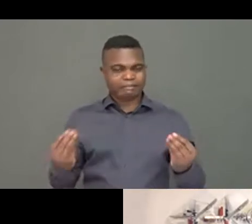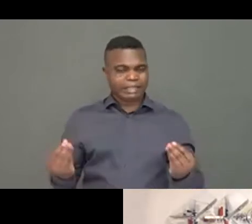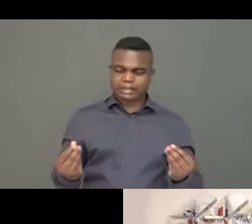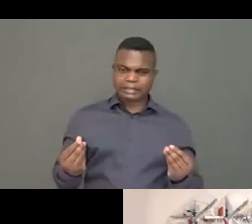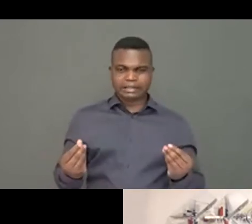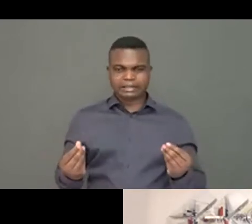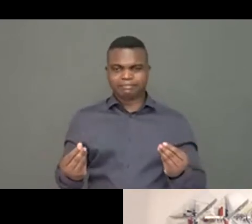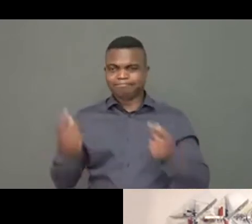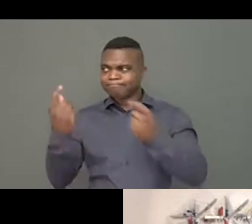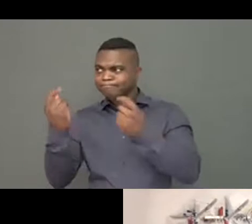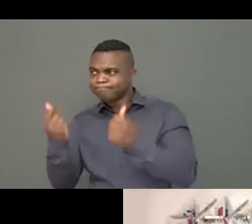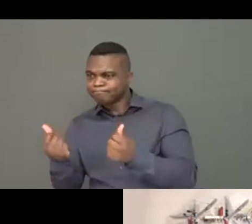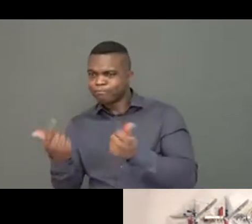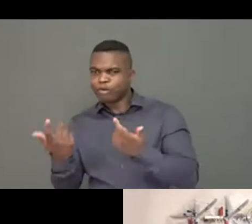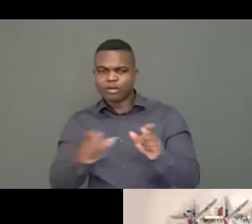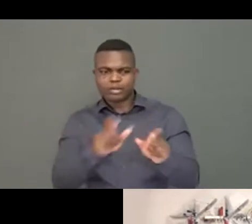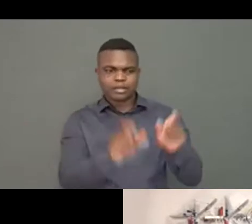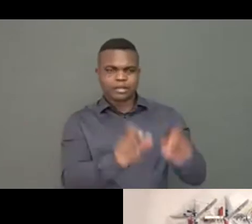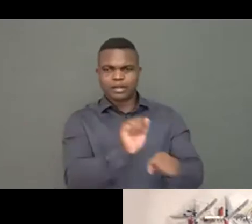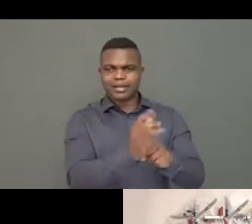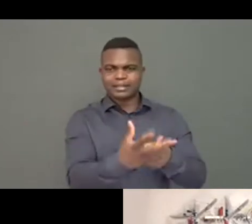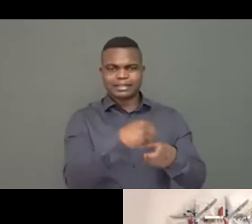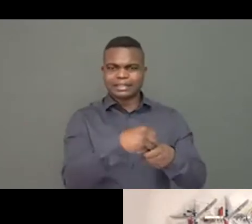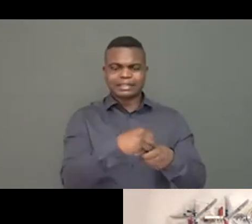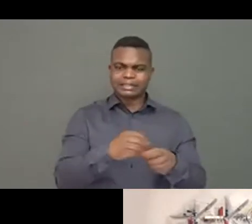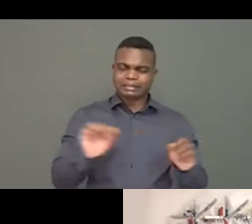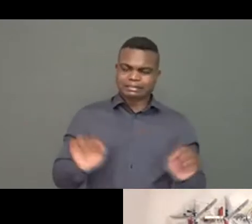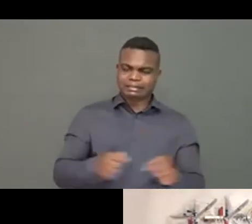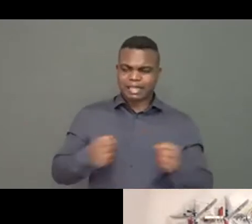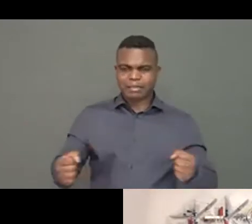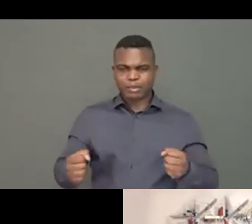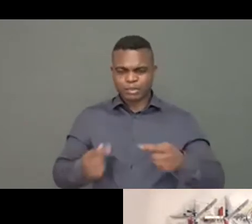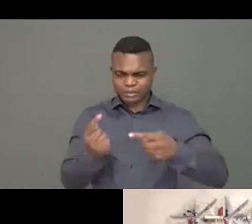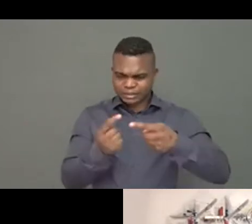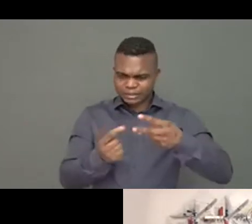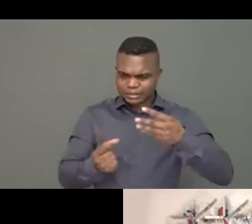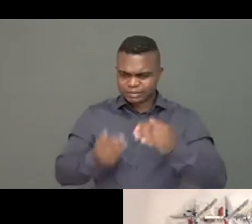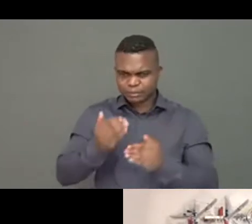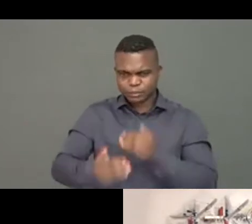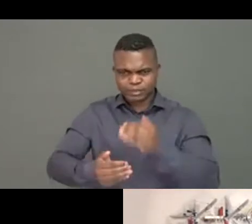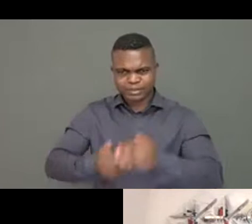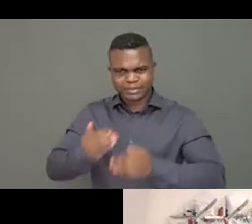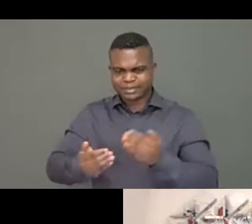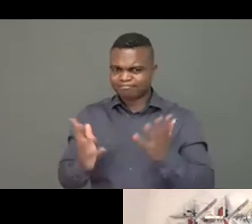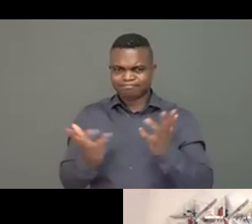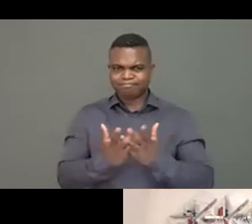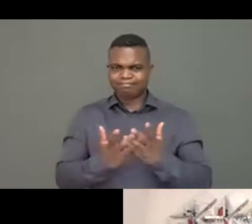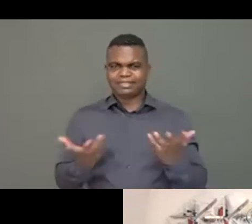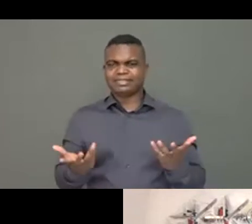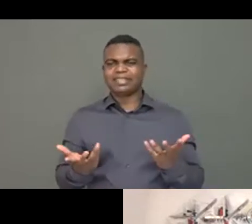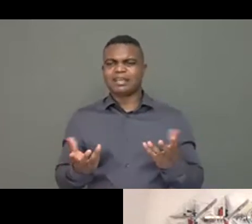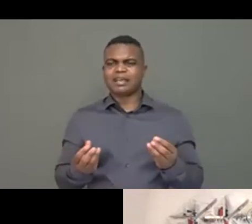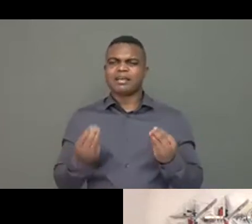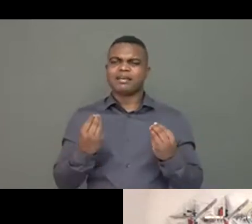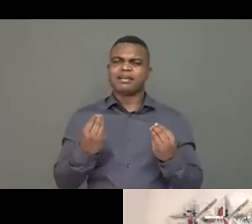This is a very good question. This thank you for asking that, because regarding the CHS Alliance membership, my first message to